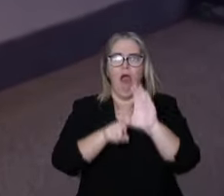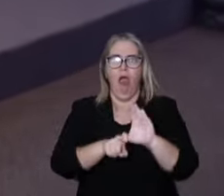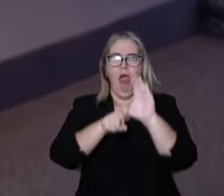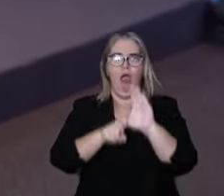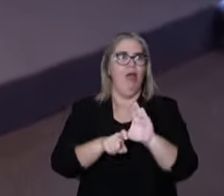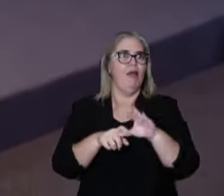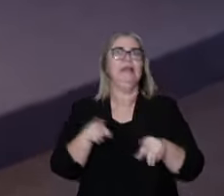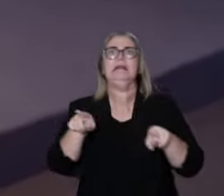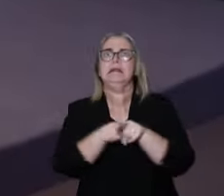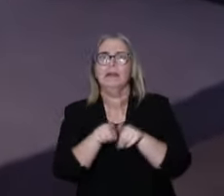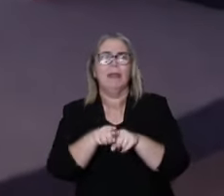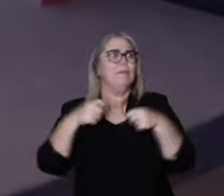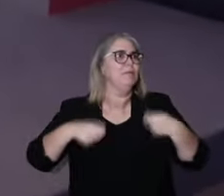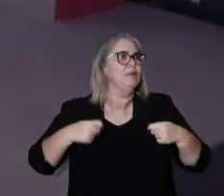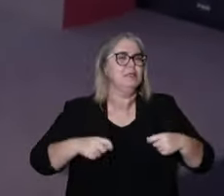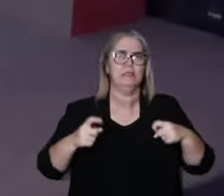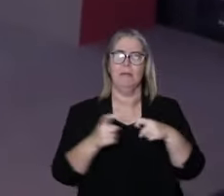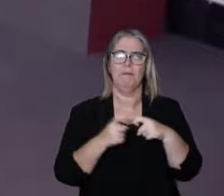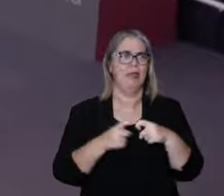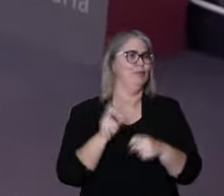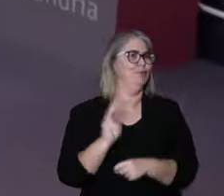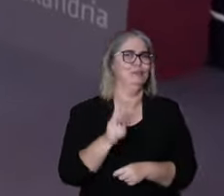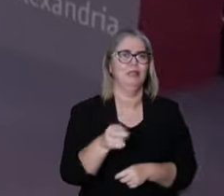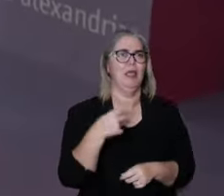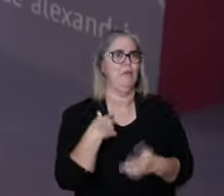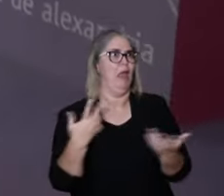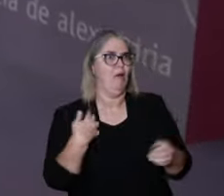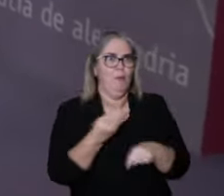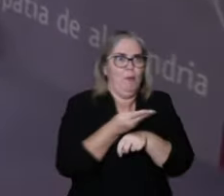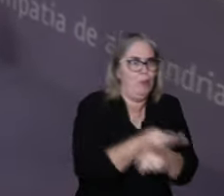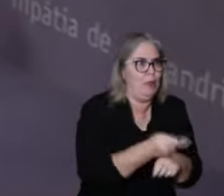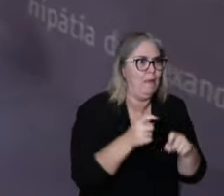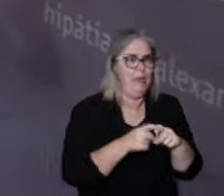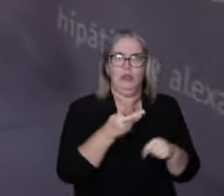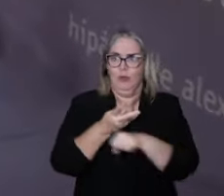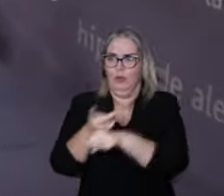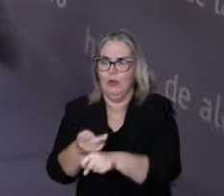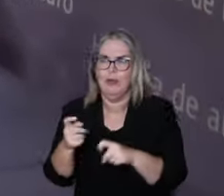idea that we need a professional to handle the symptoms.